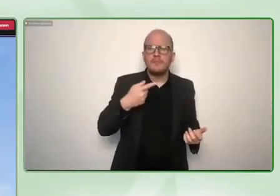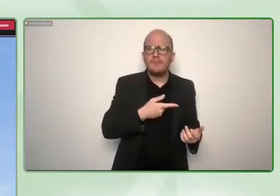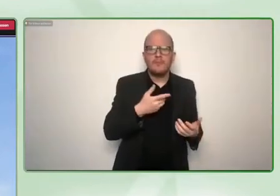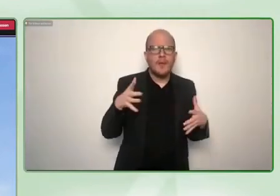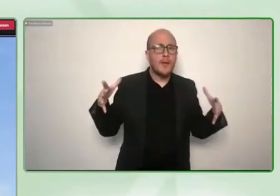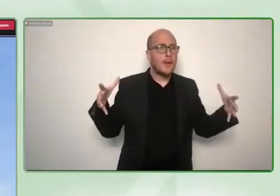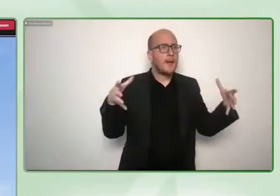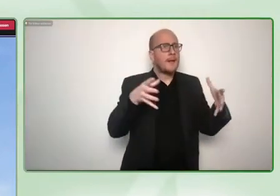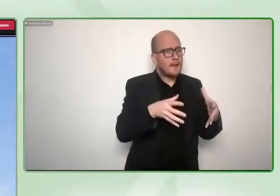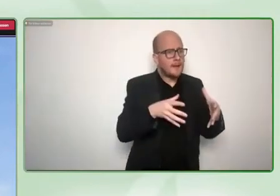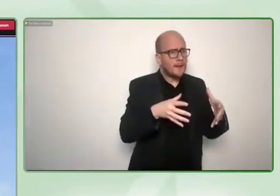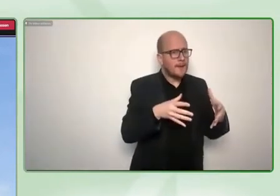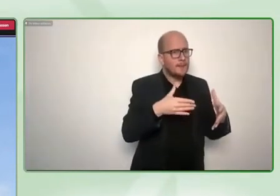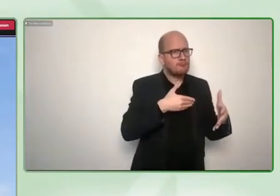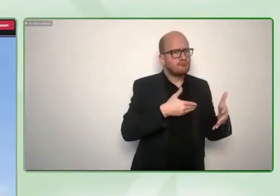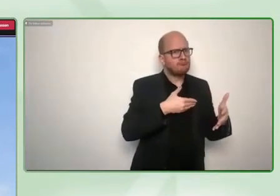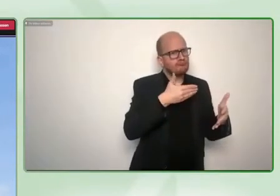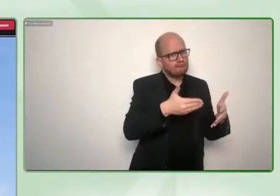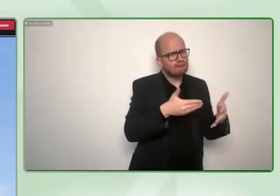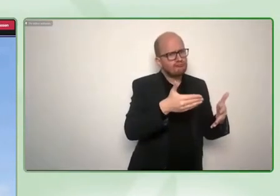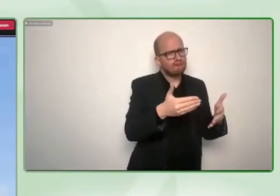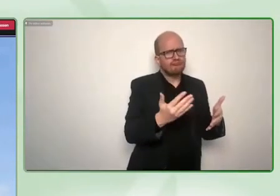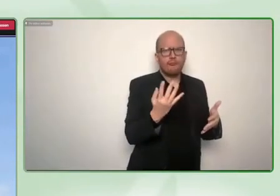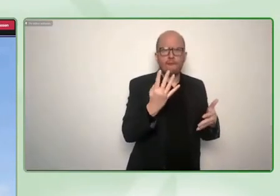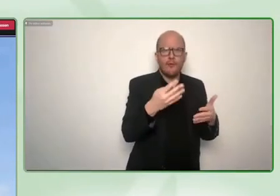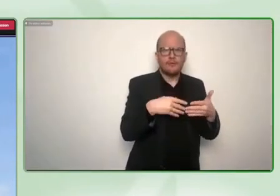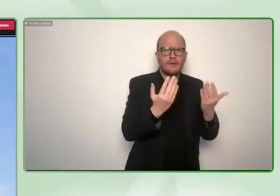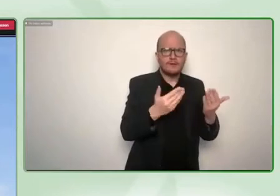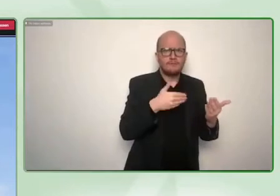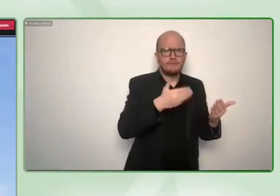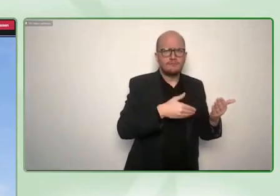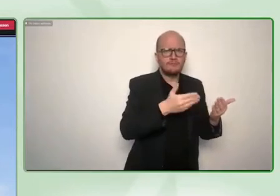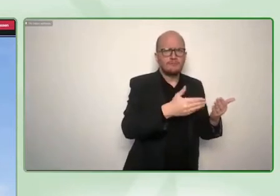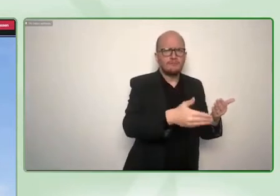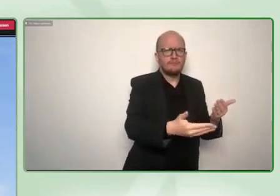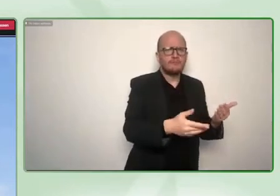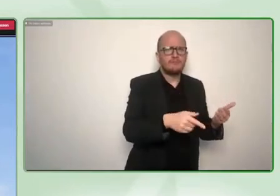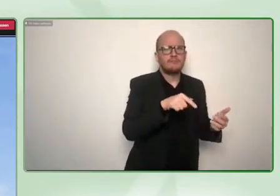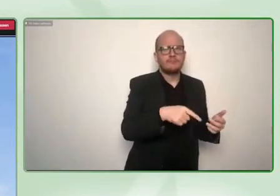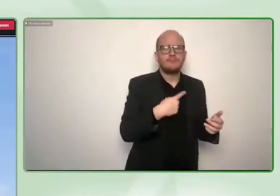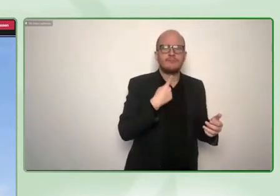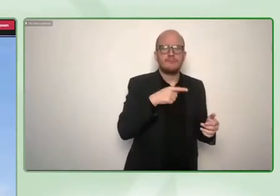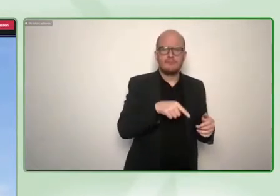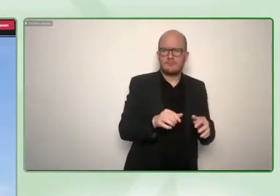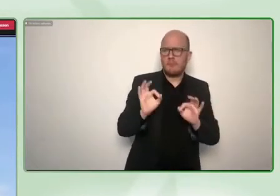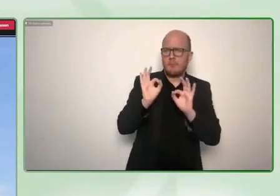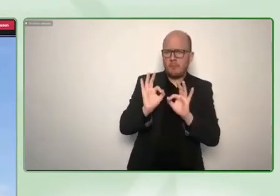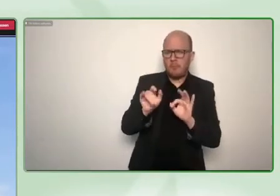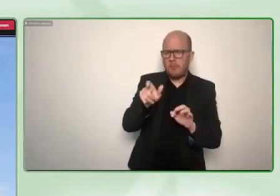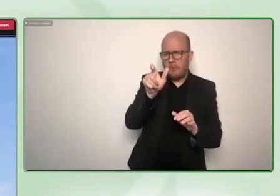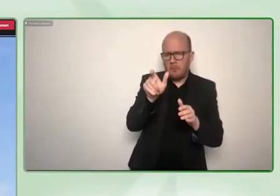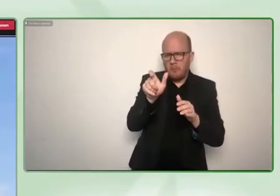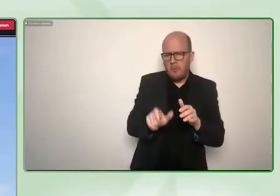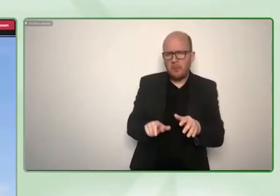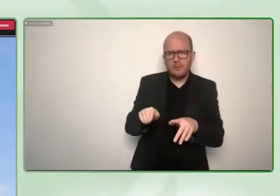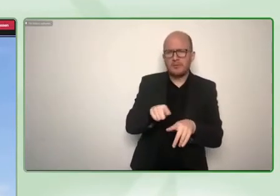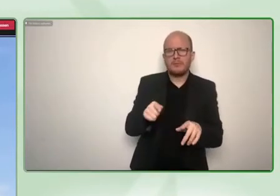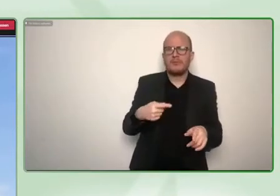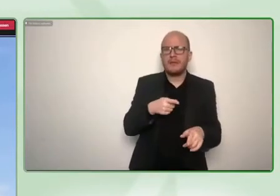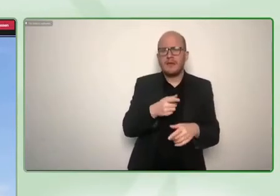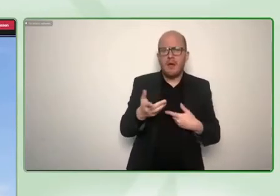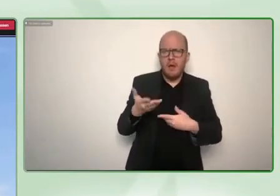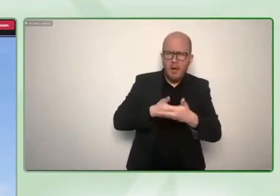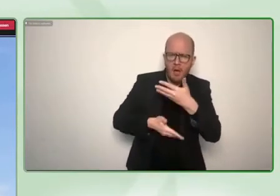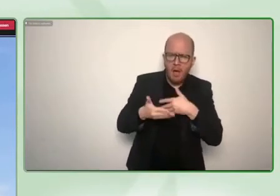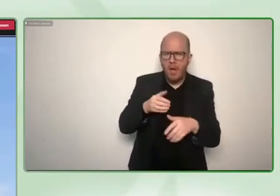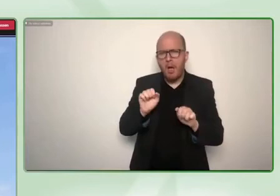in the end um what i care about is the people in my village and he worked uh in political participation for a particular village i